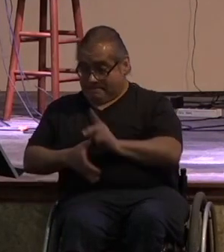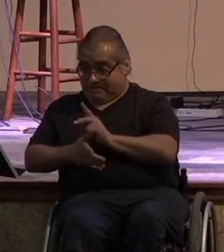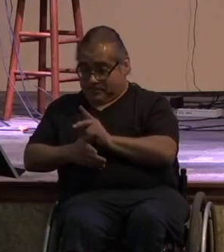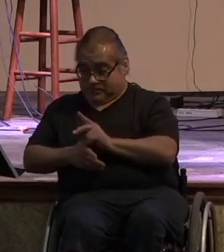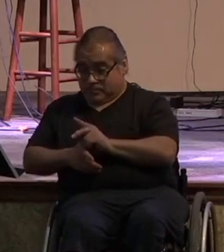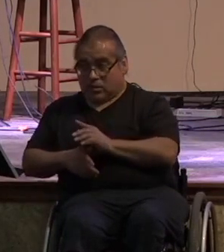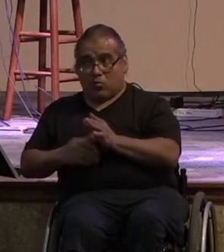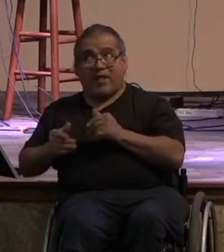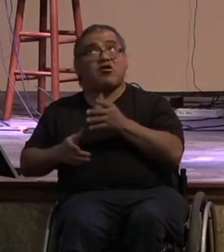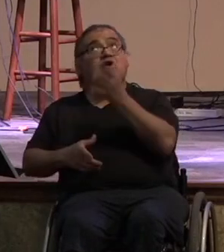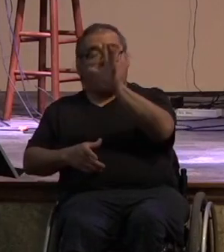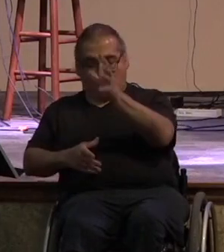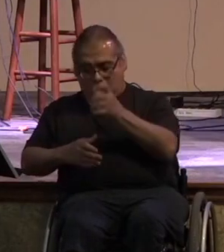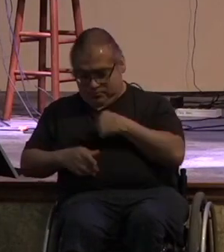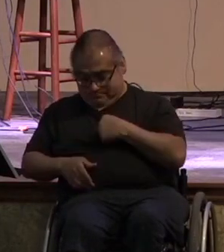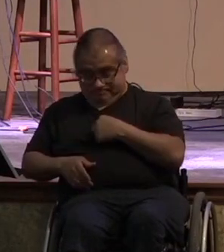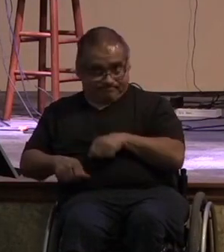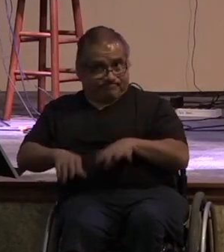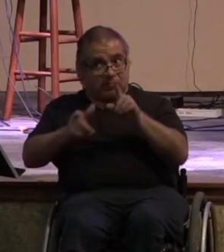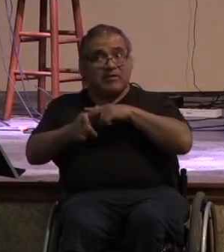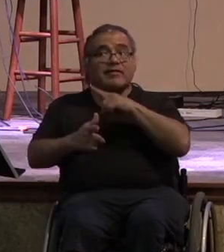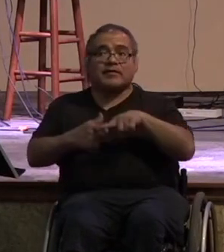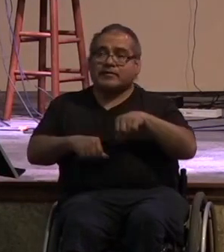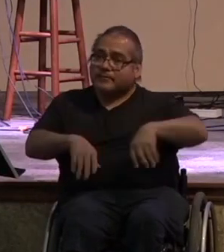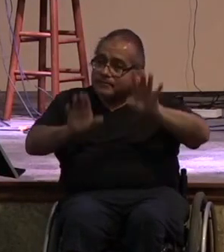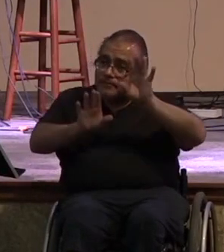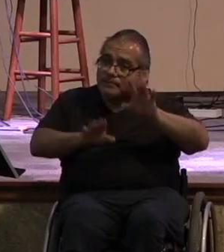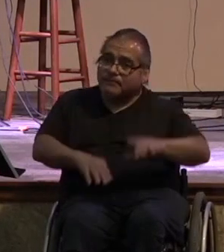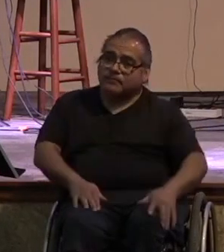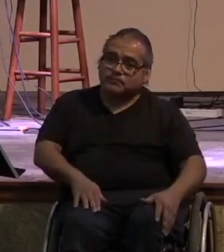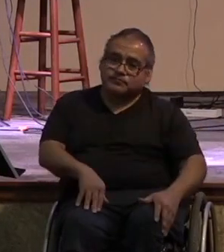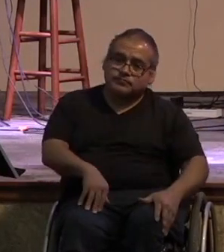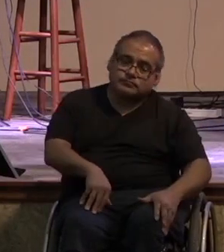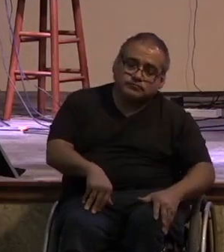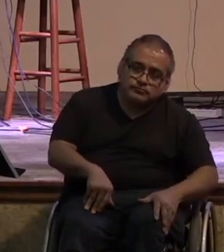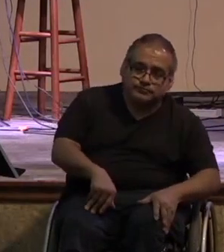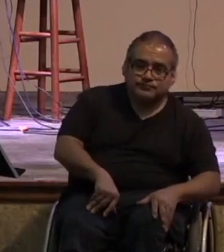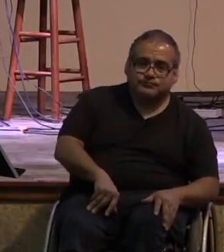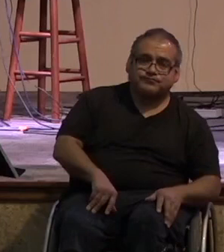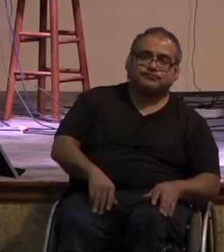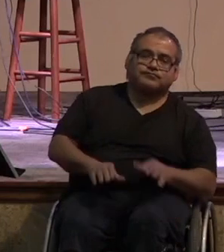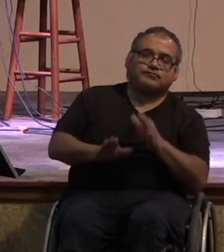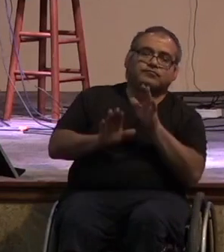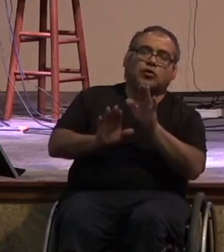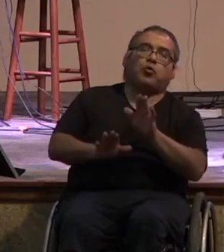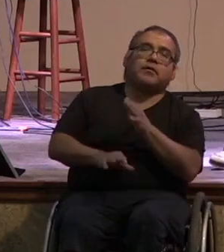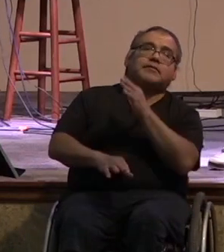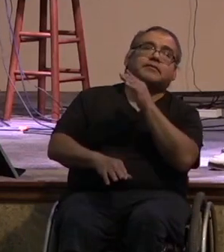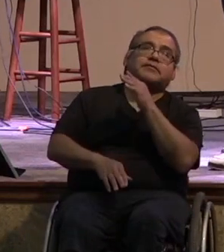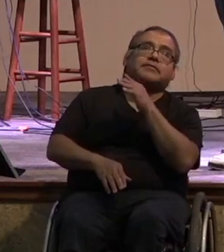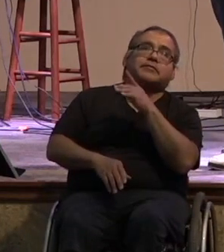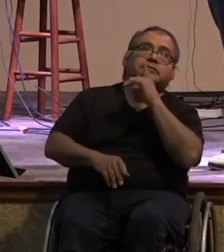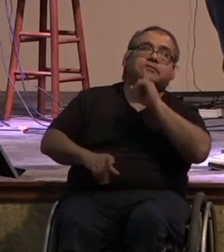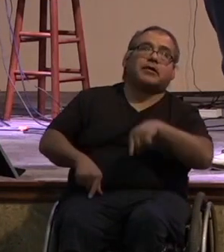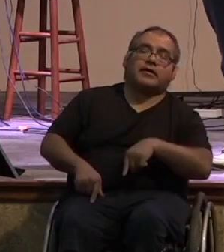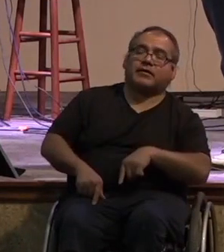we heard this morning and you're going to hear it a bunch this morning the greatest commandment right is to love